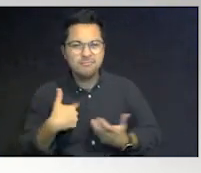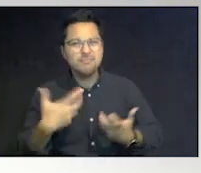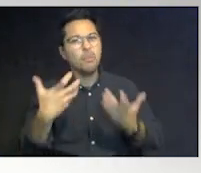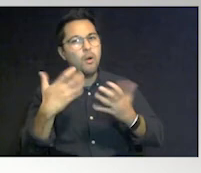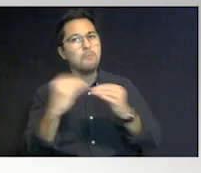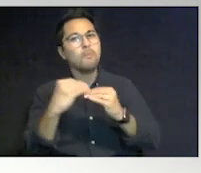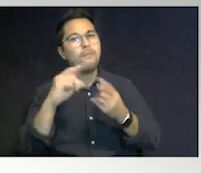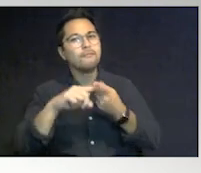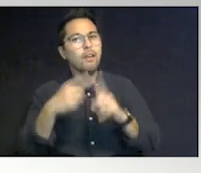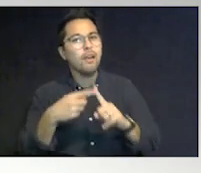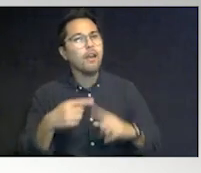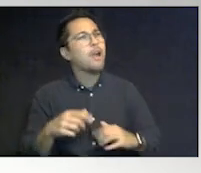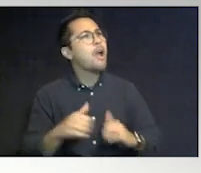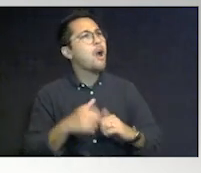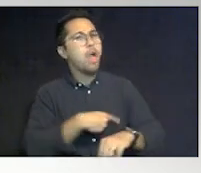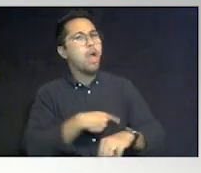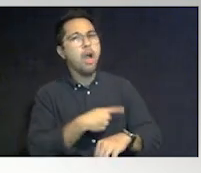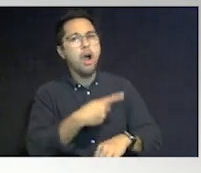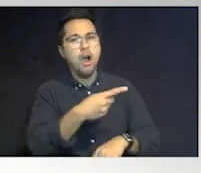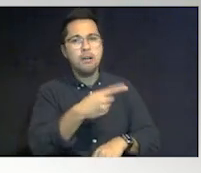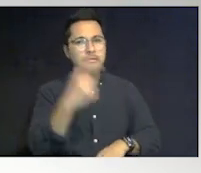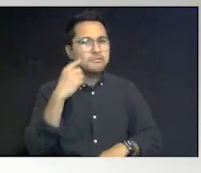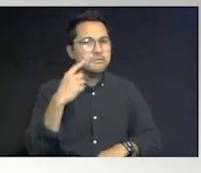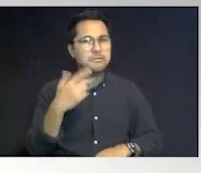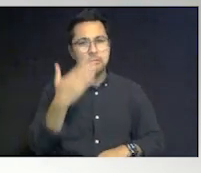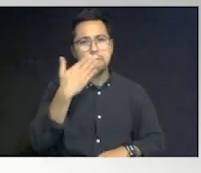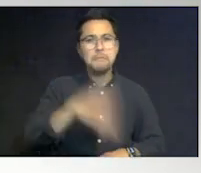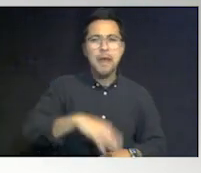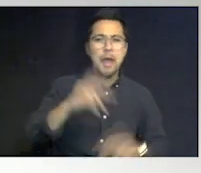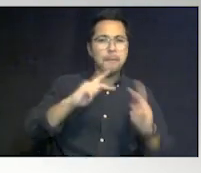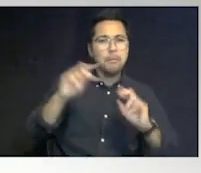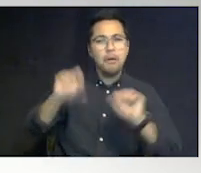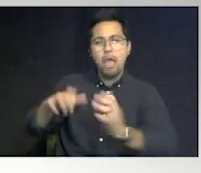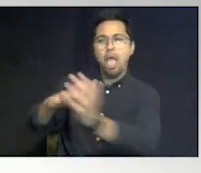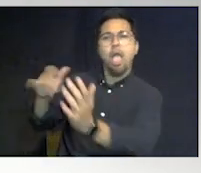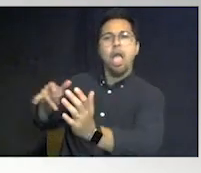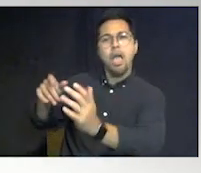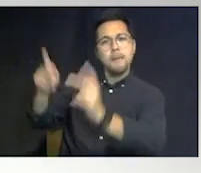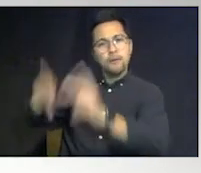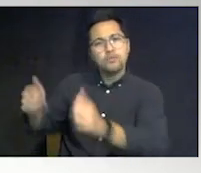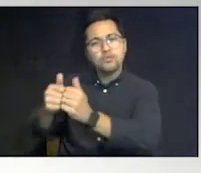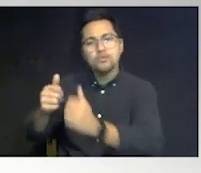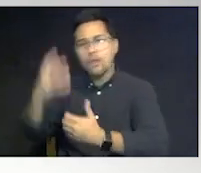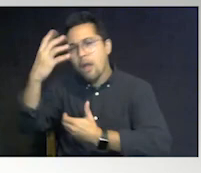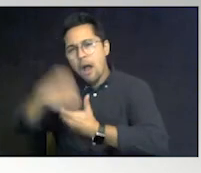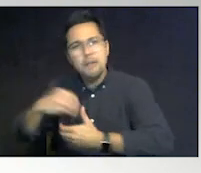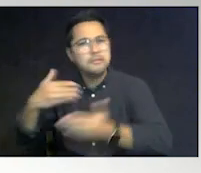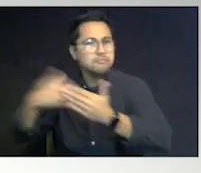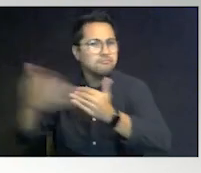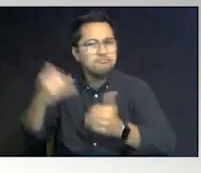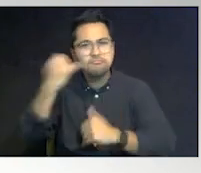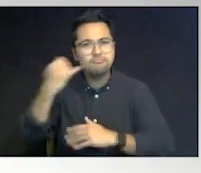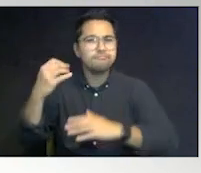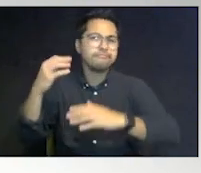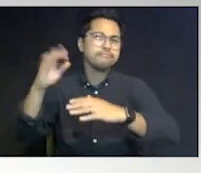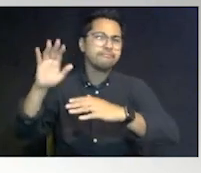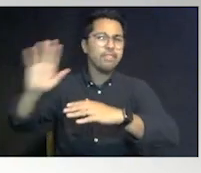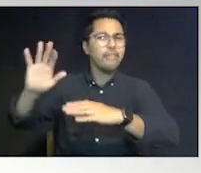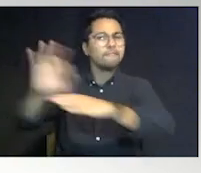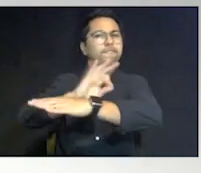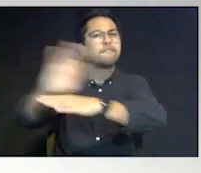Right. How long do you think it takes bad people to figure out how you can manipulate a kid with with regardless of what their functioning level is?